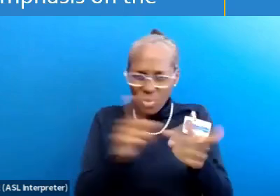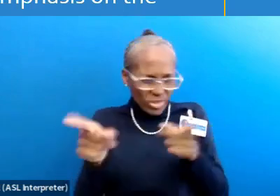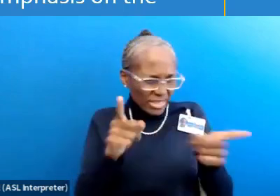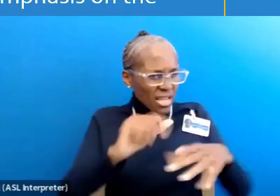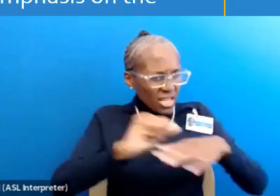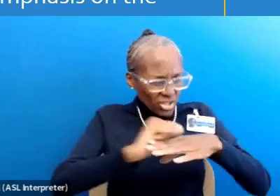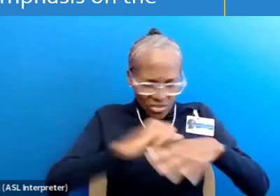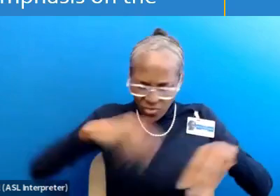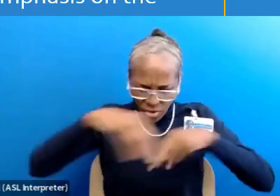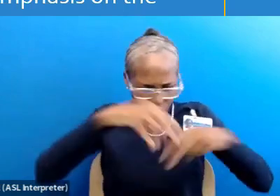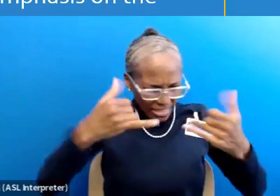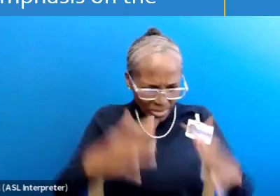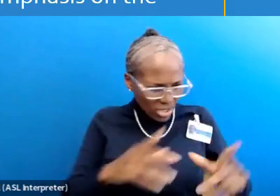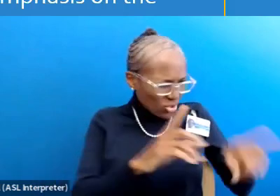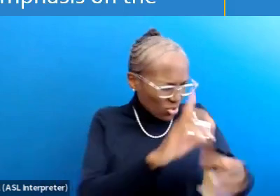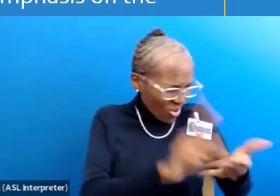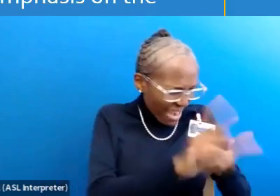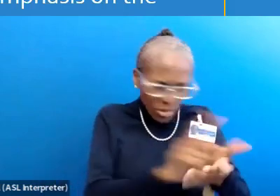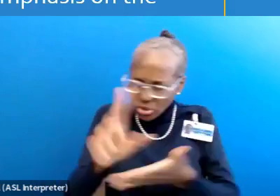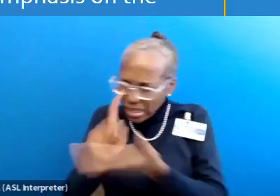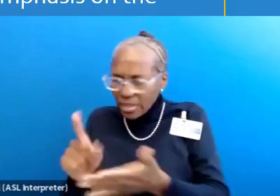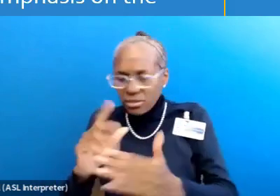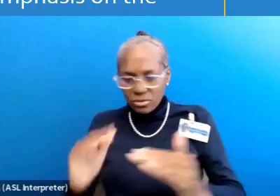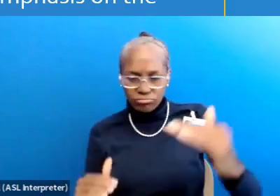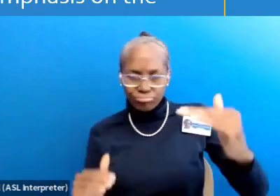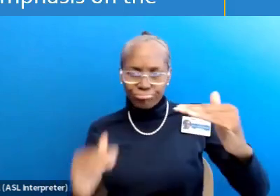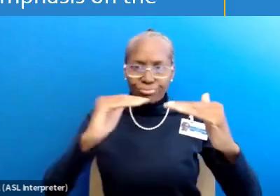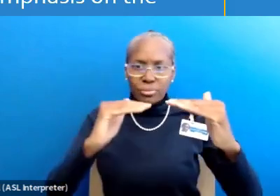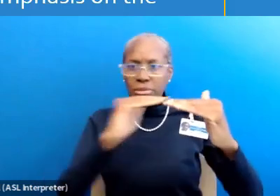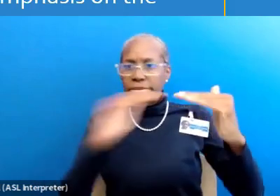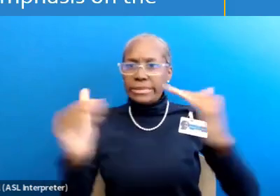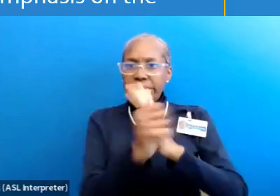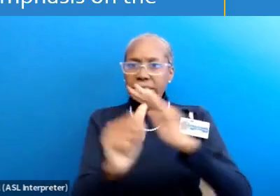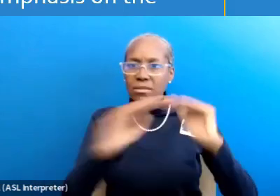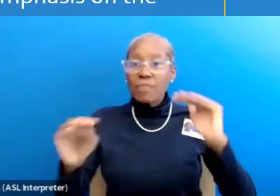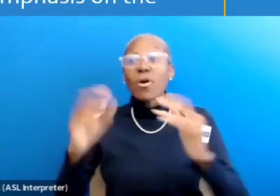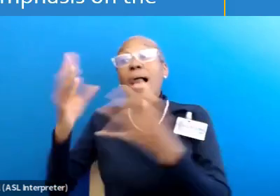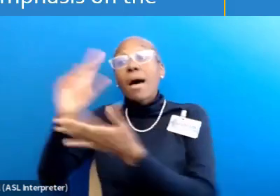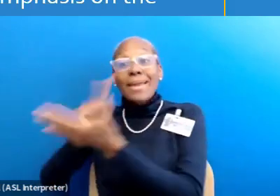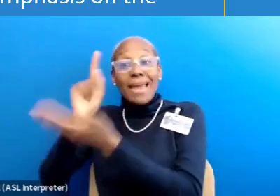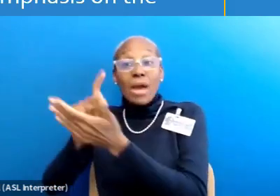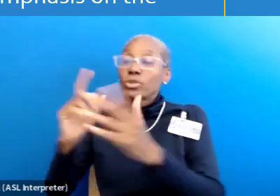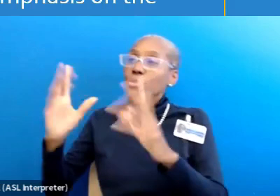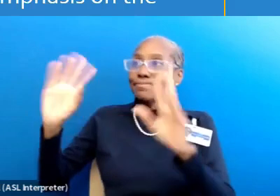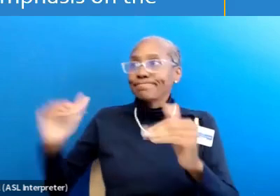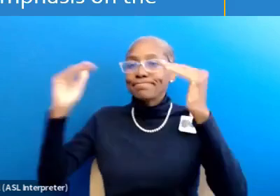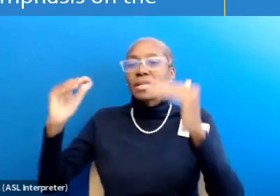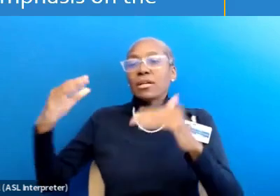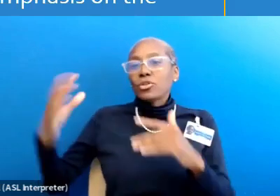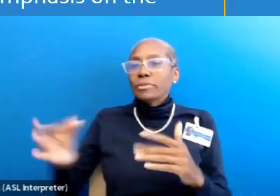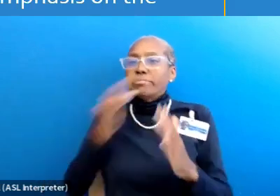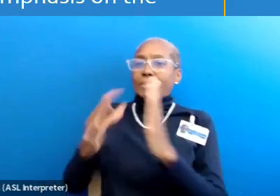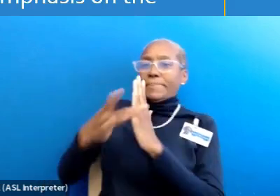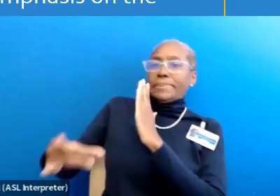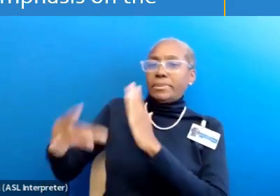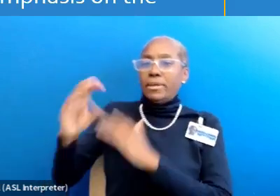it took chess players to reach a specific skill level. The number of hours to reach that master level range